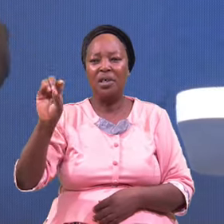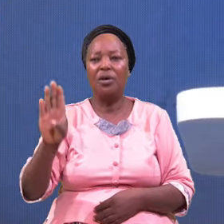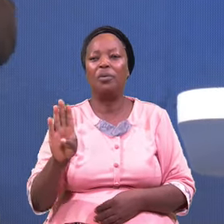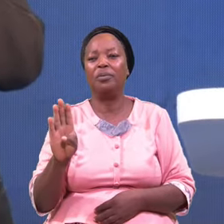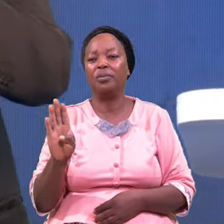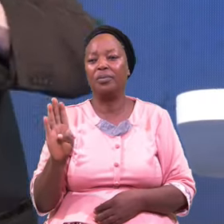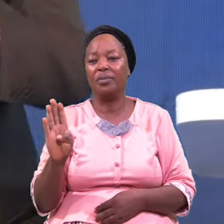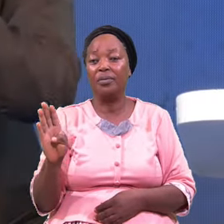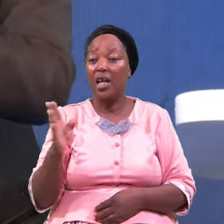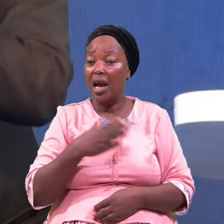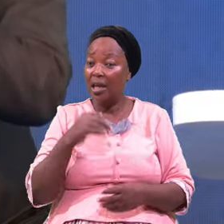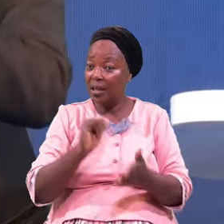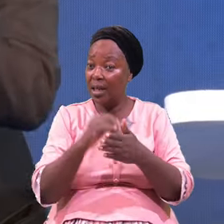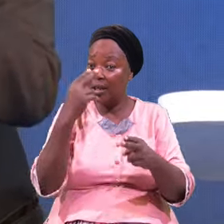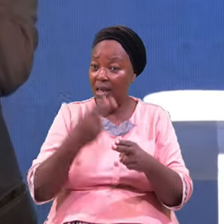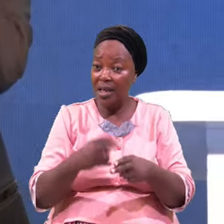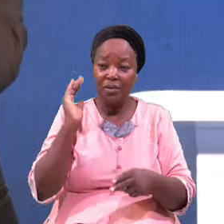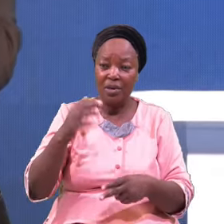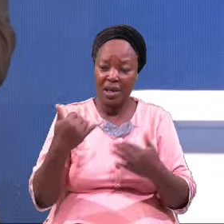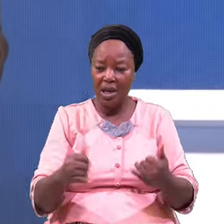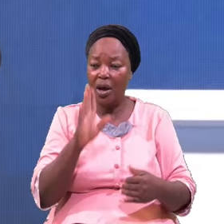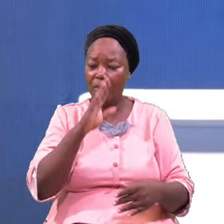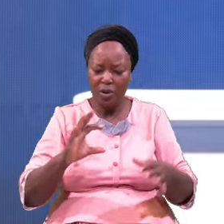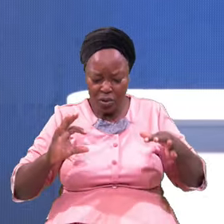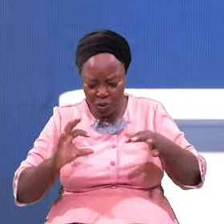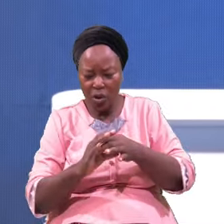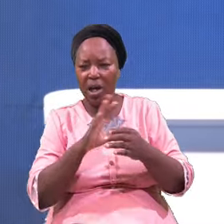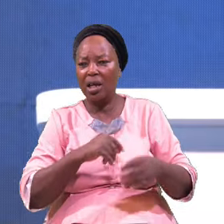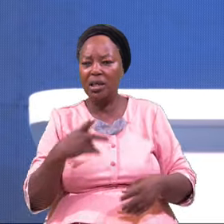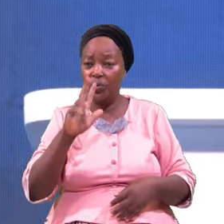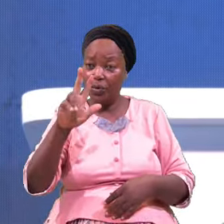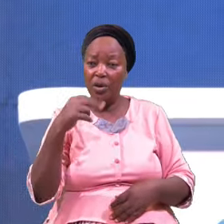And That Name Will Now Be Joined There Will Be Three Of Them